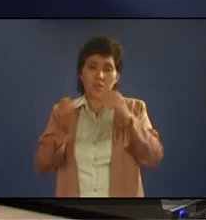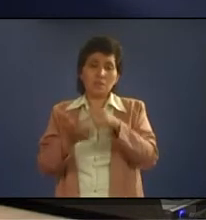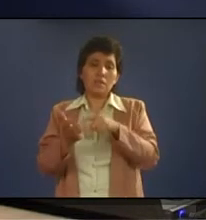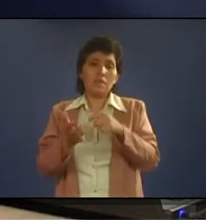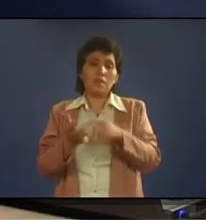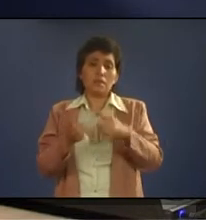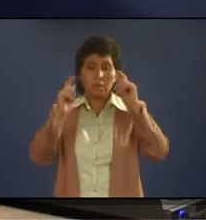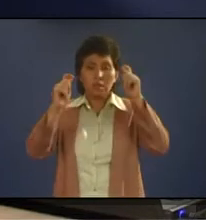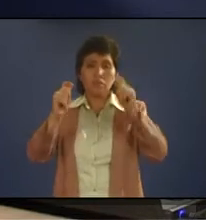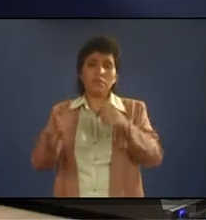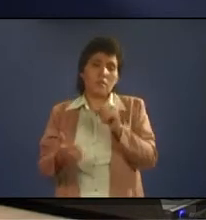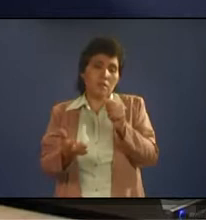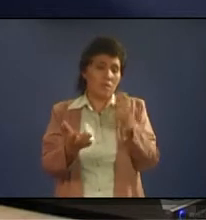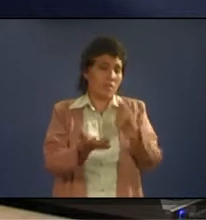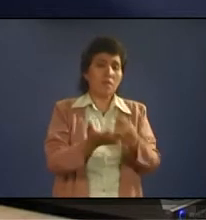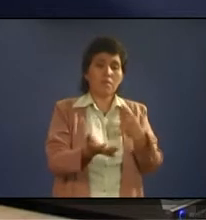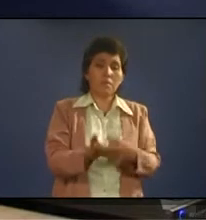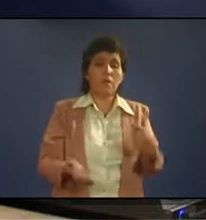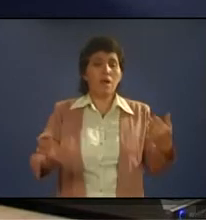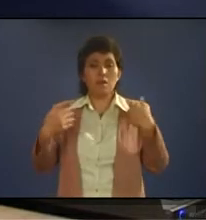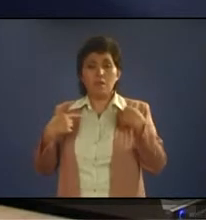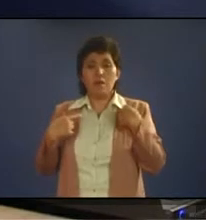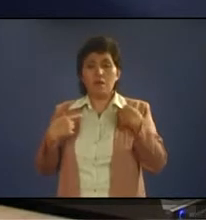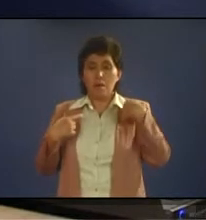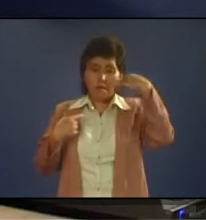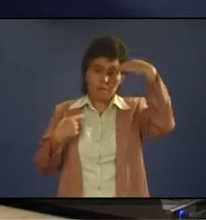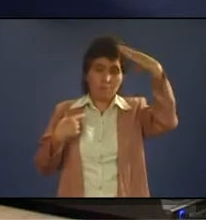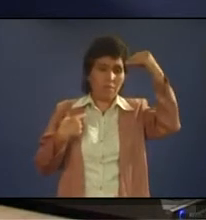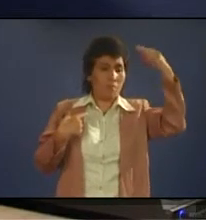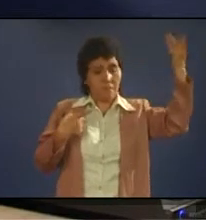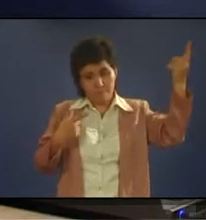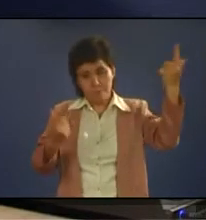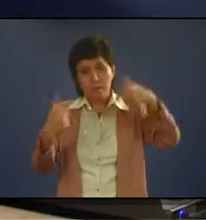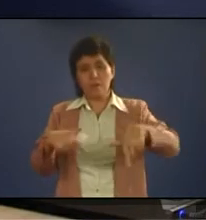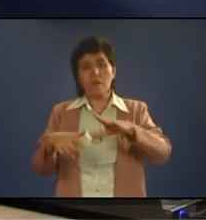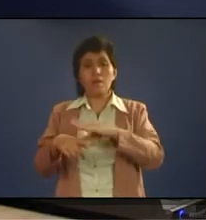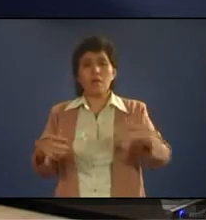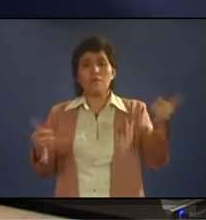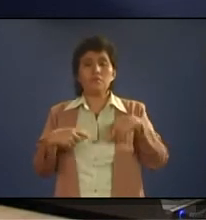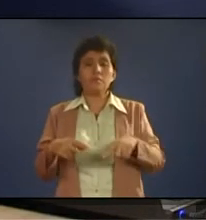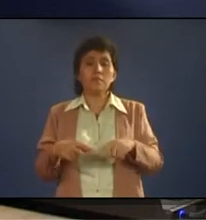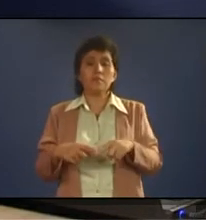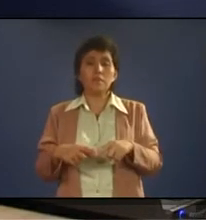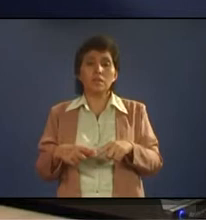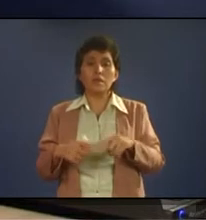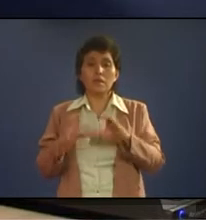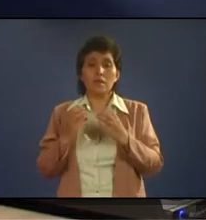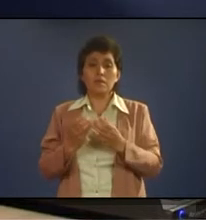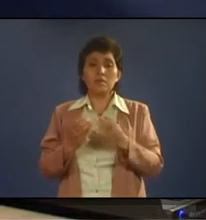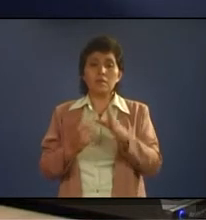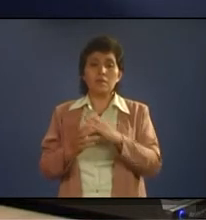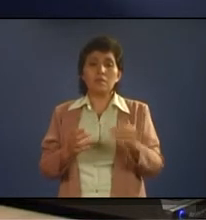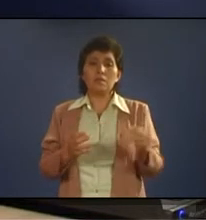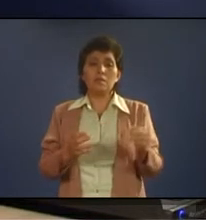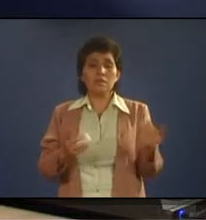okay? It does make me stop for a while and wait, okay? Okay, there's someone coming in, okay, what should I do? People do stop for a while